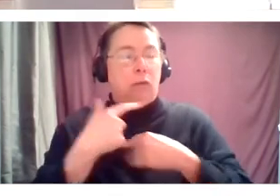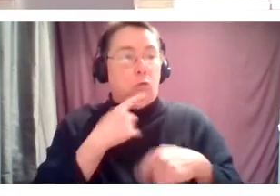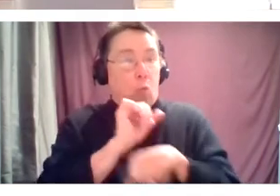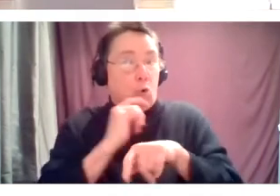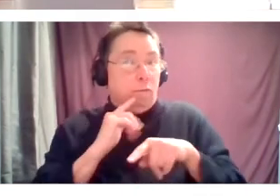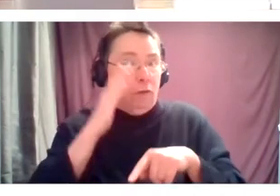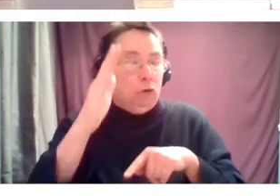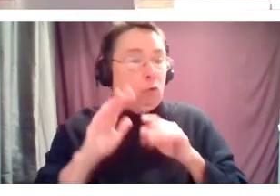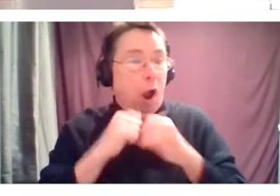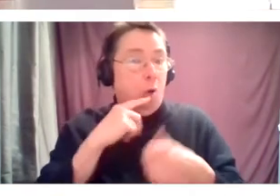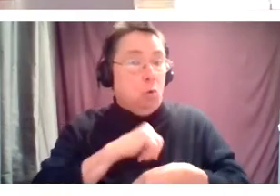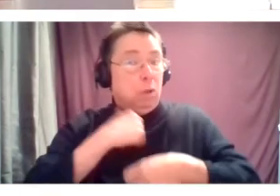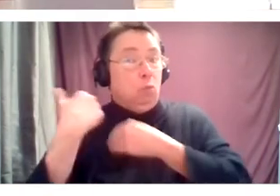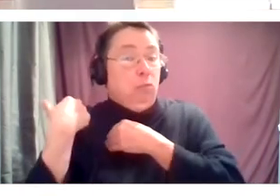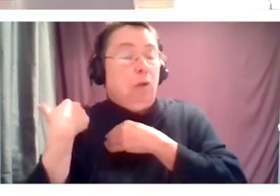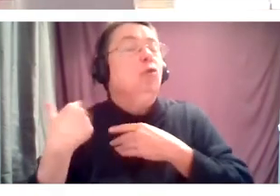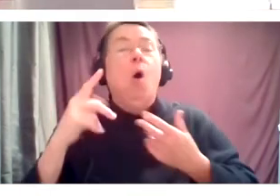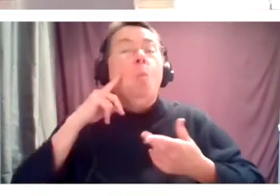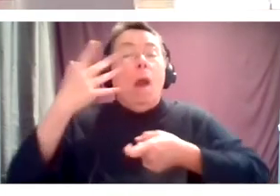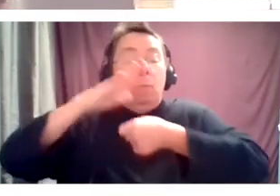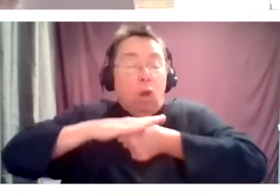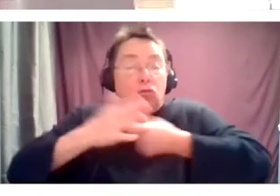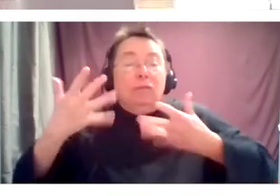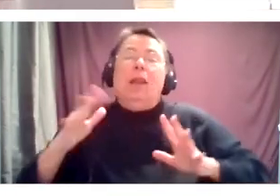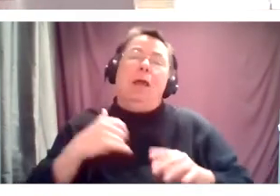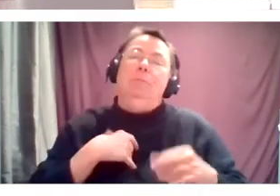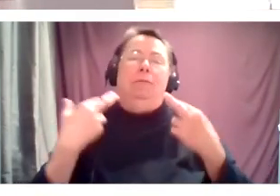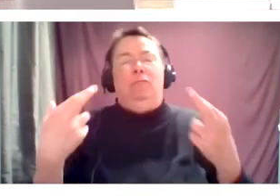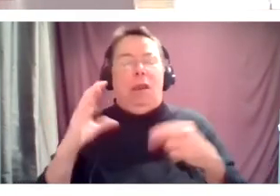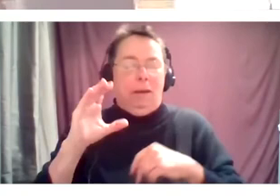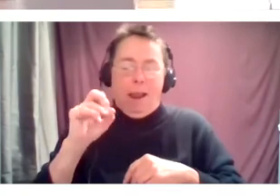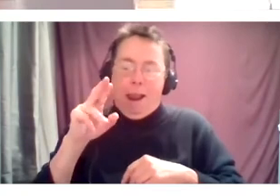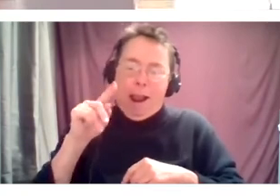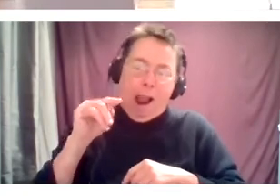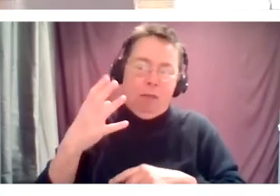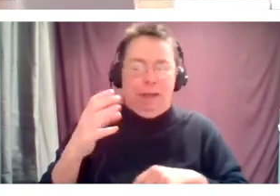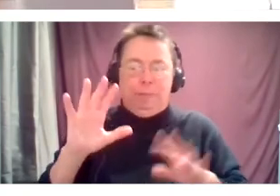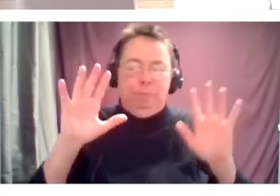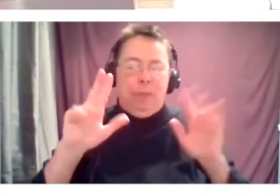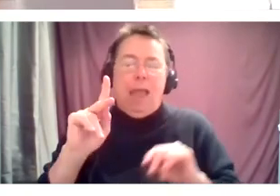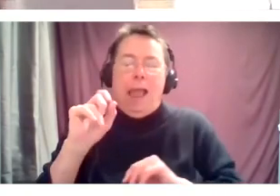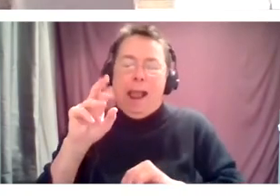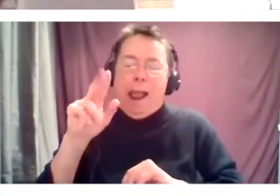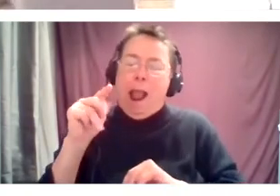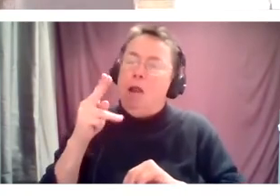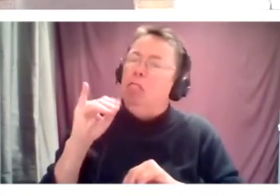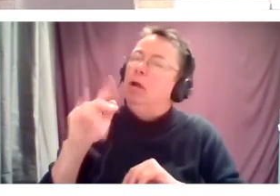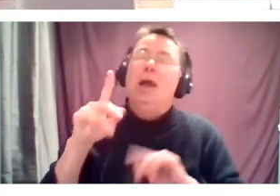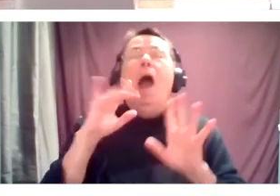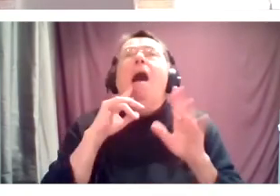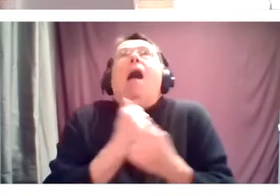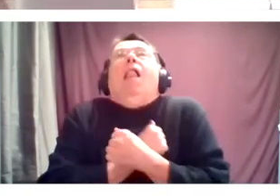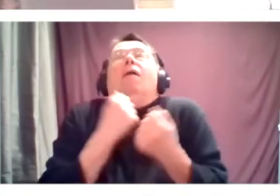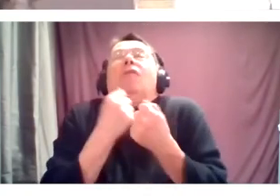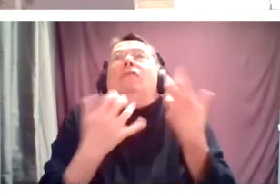pressure is off, right? Um, my good friend Karthik and I, everybody's my good friend. I love everyone, um, Karthik